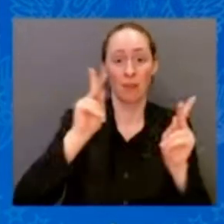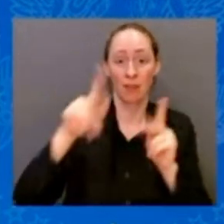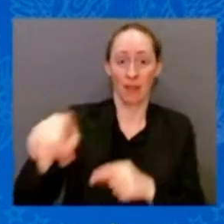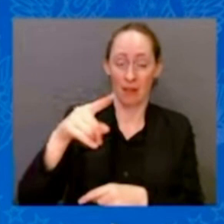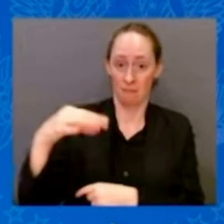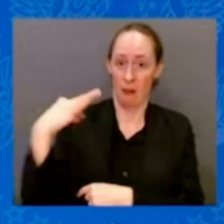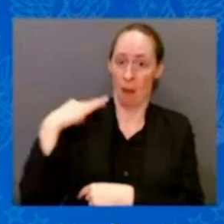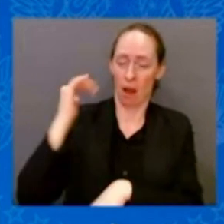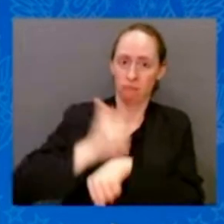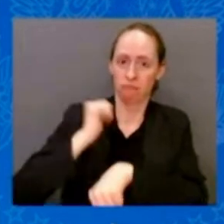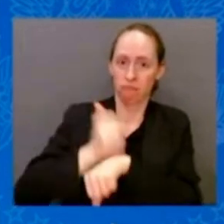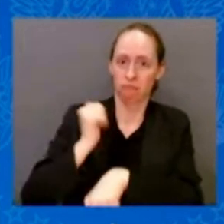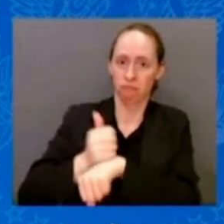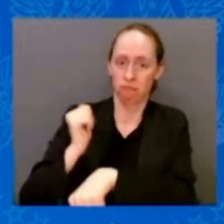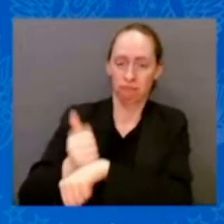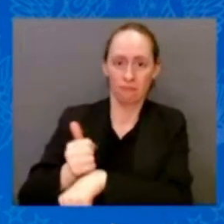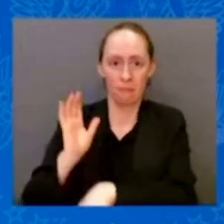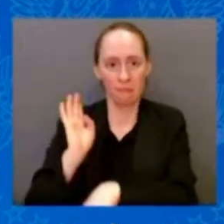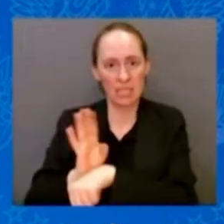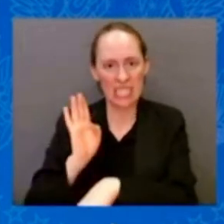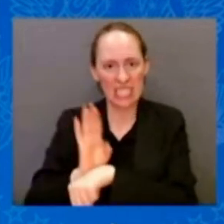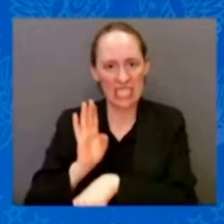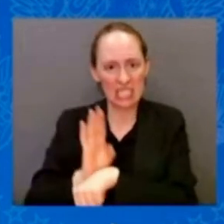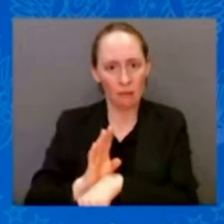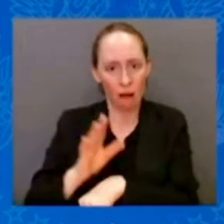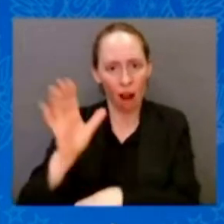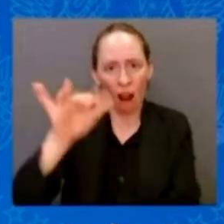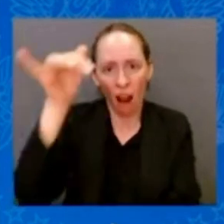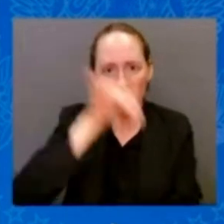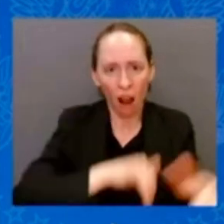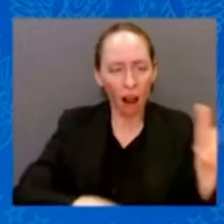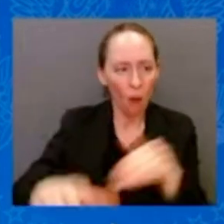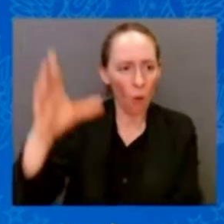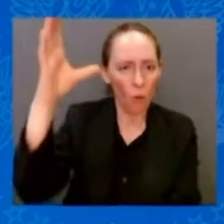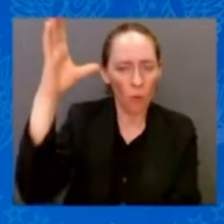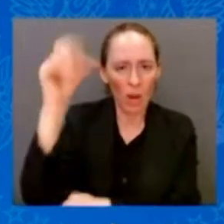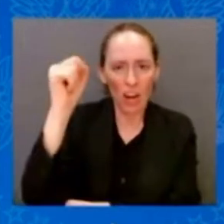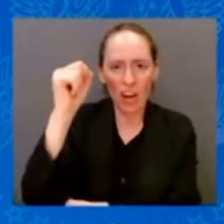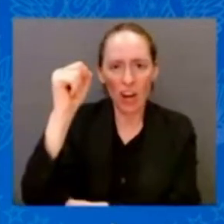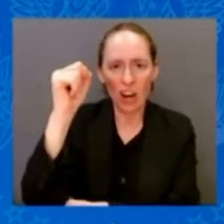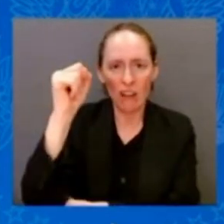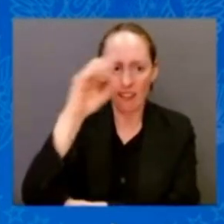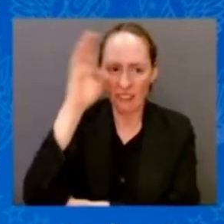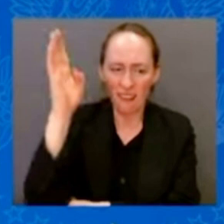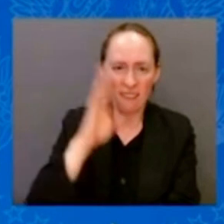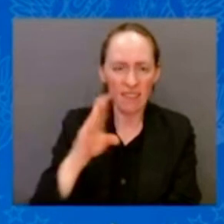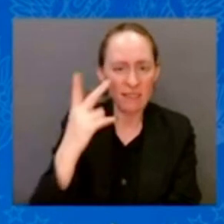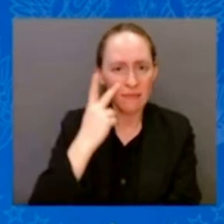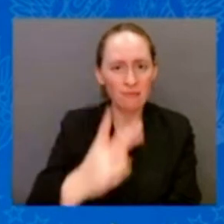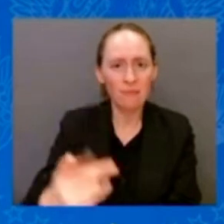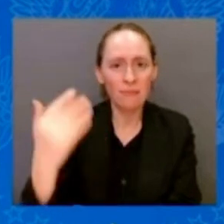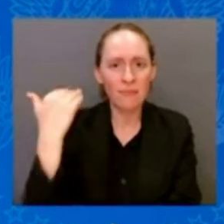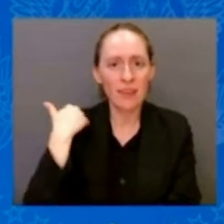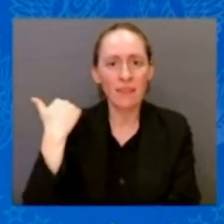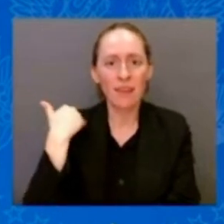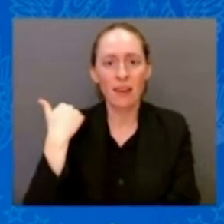Never happened before. It's clear our overall economic plan is working, but there's much more work to do.